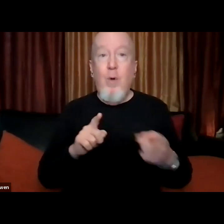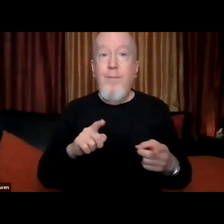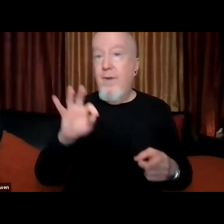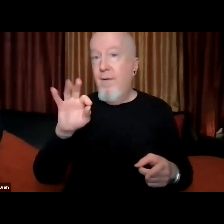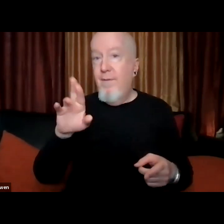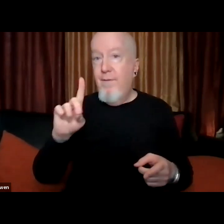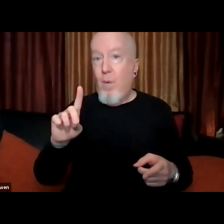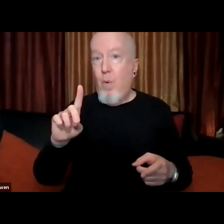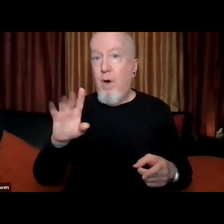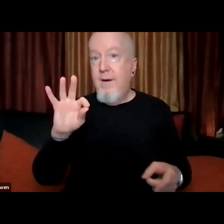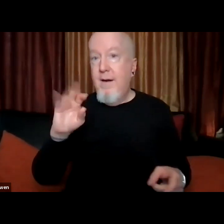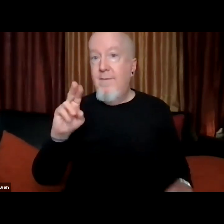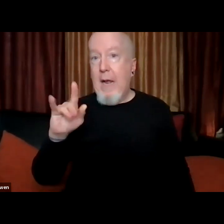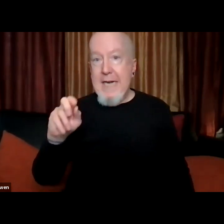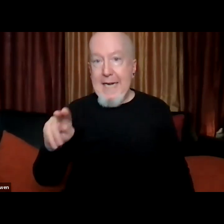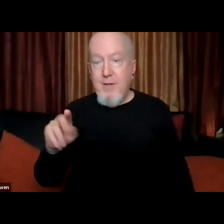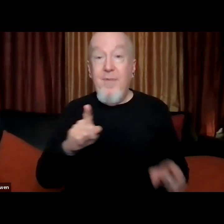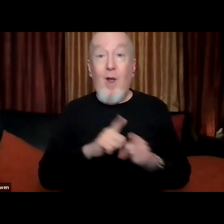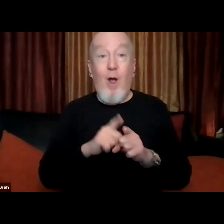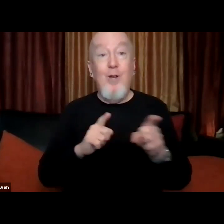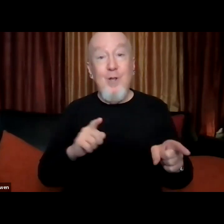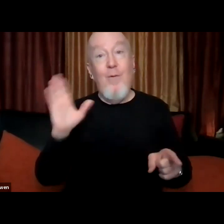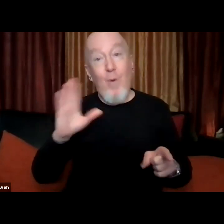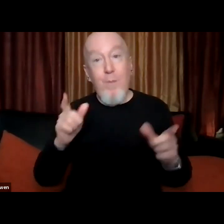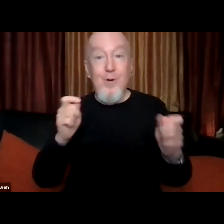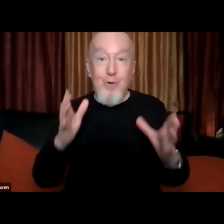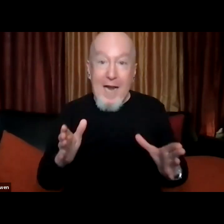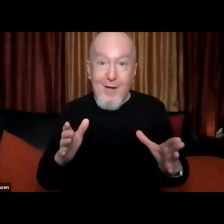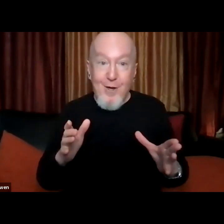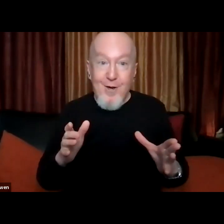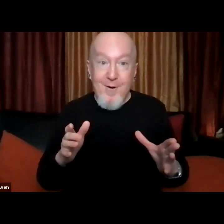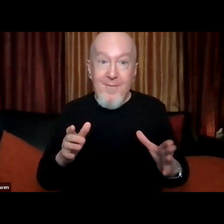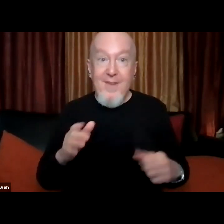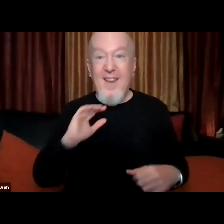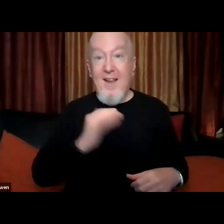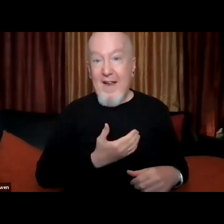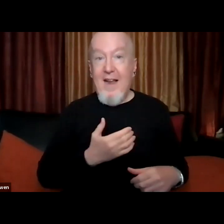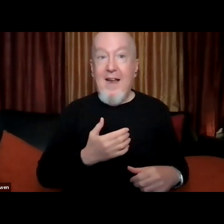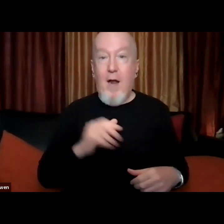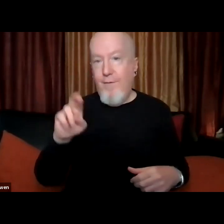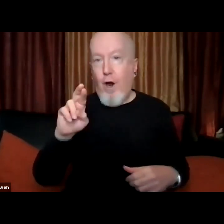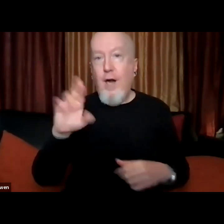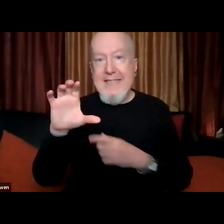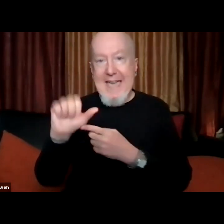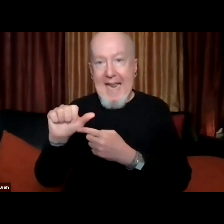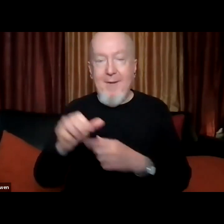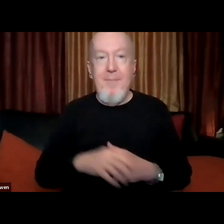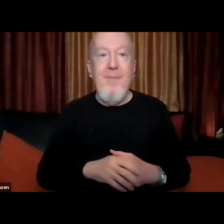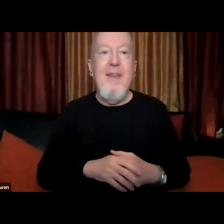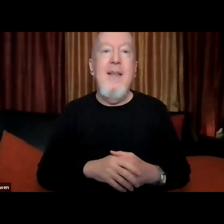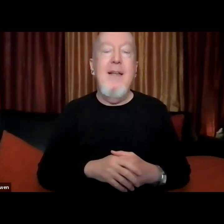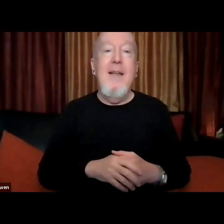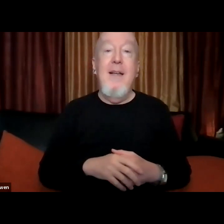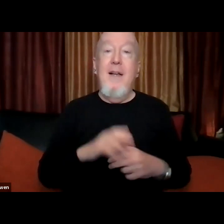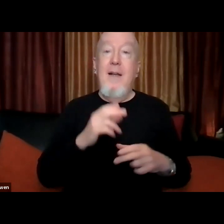foundation she is also the former director of rca the title of her